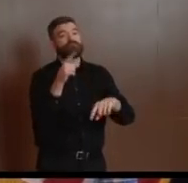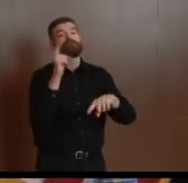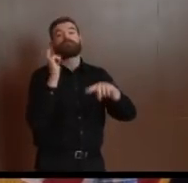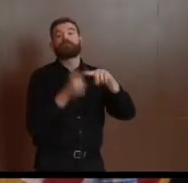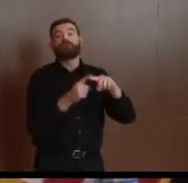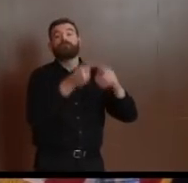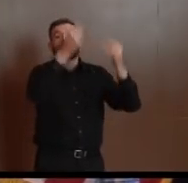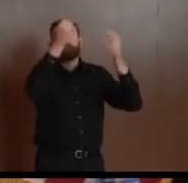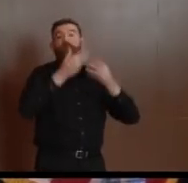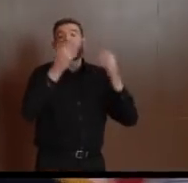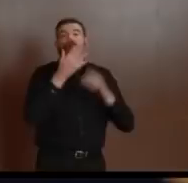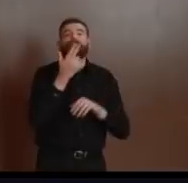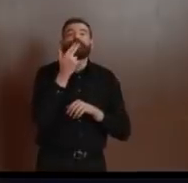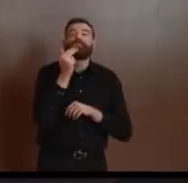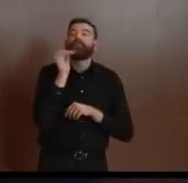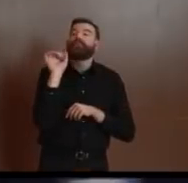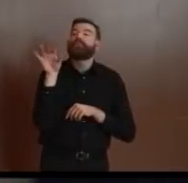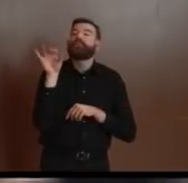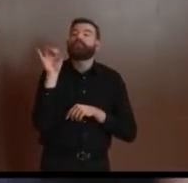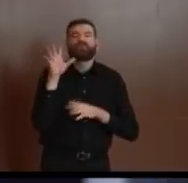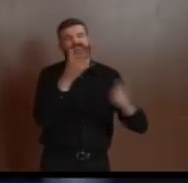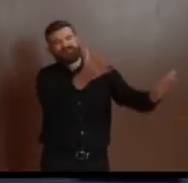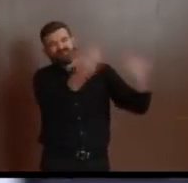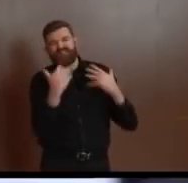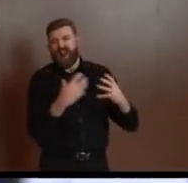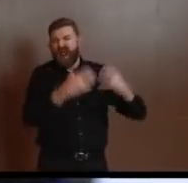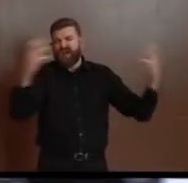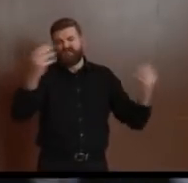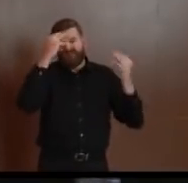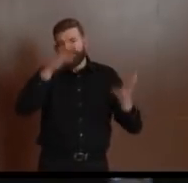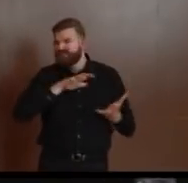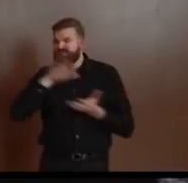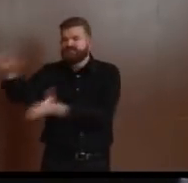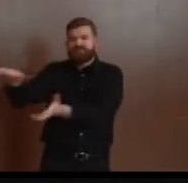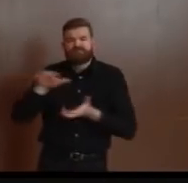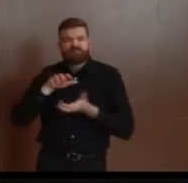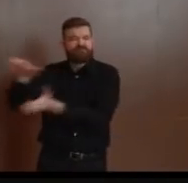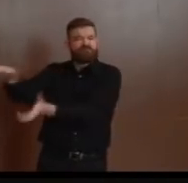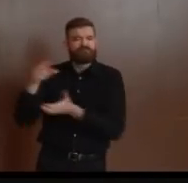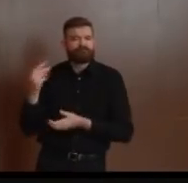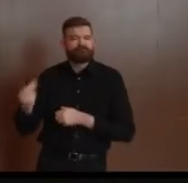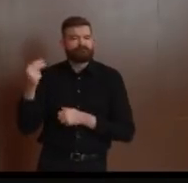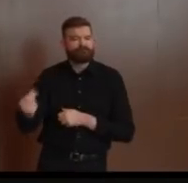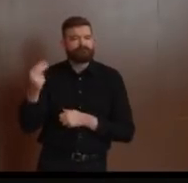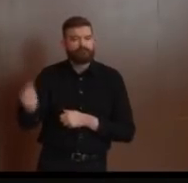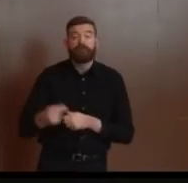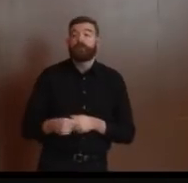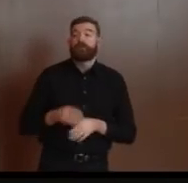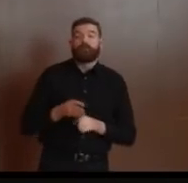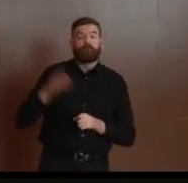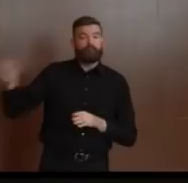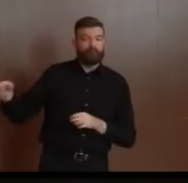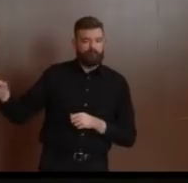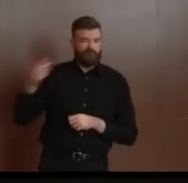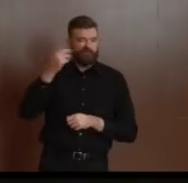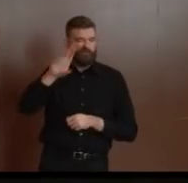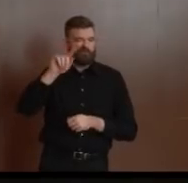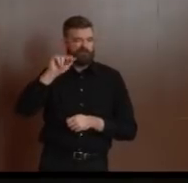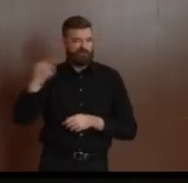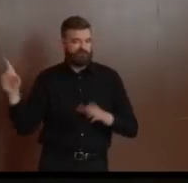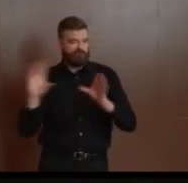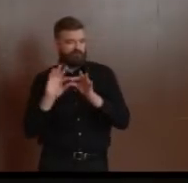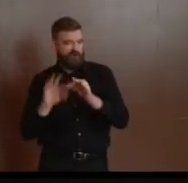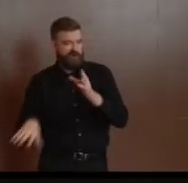to get now that we weren't getting before? Yeah, actually, to your point, the Department of Health has been, you know, by our regulations,